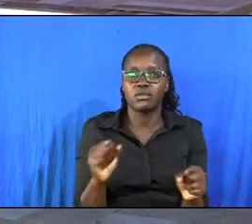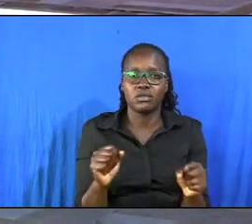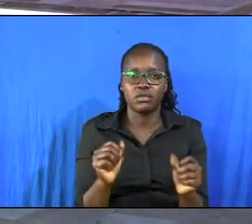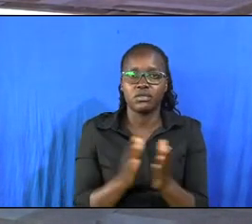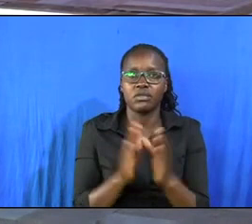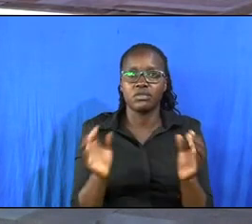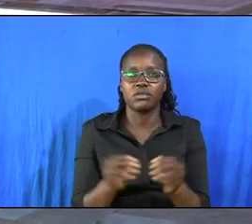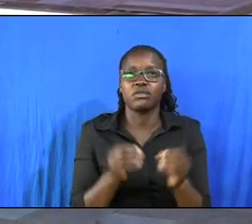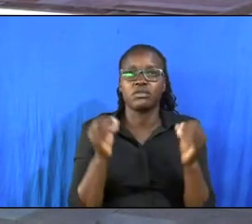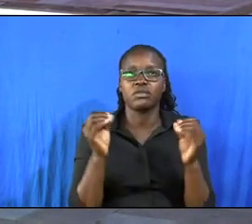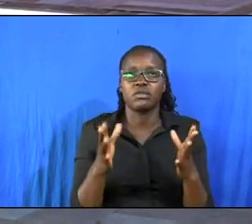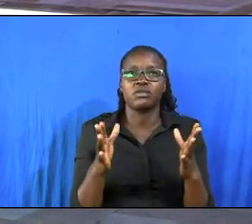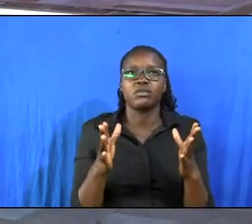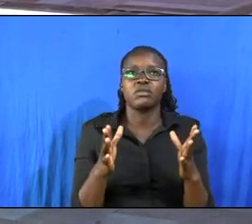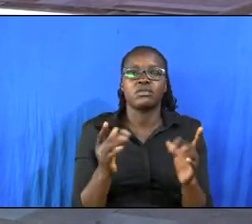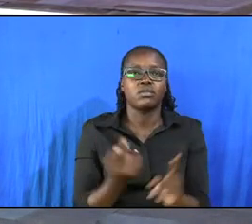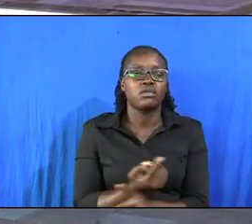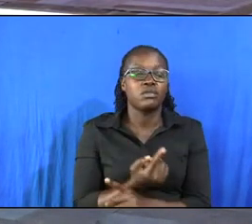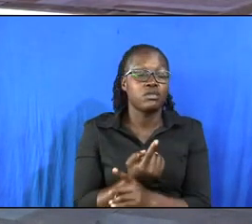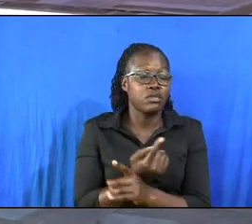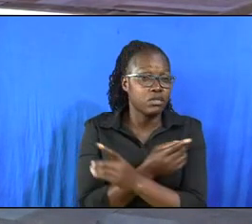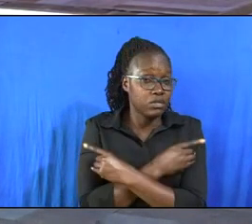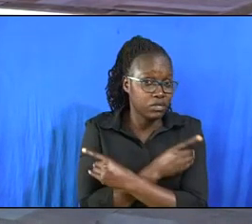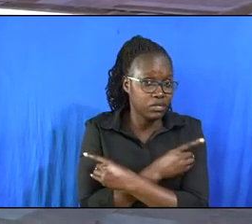hallelujah dear friends